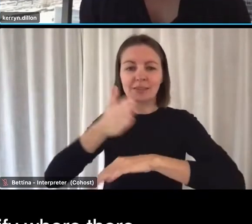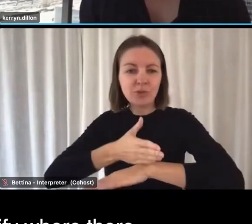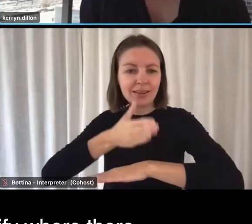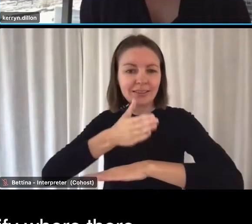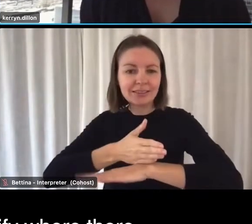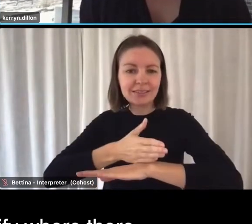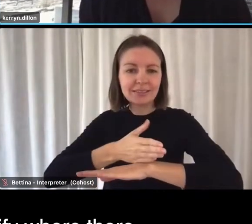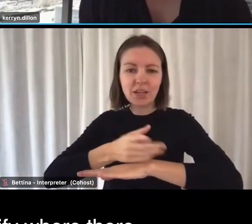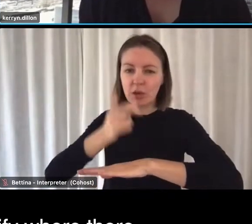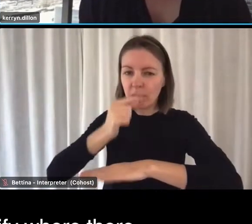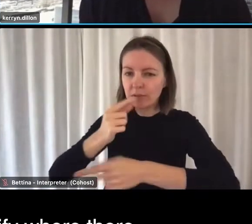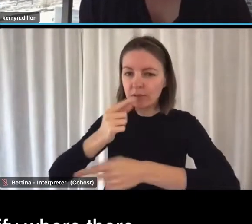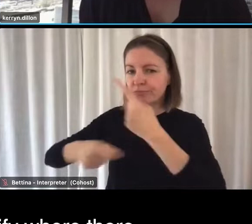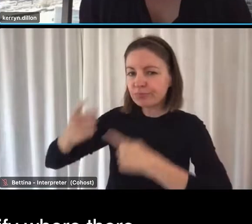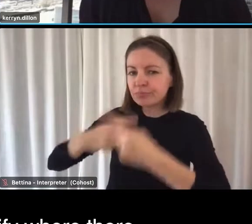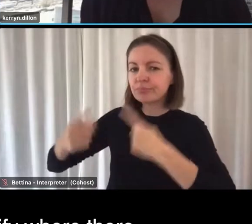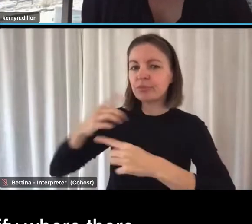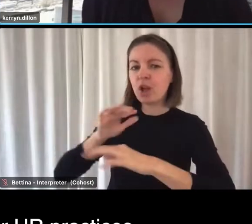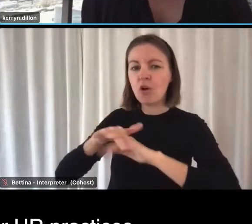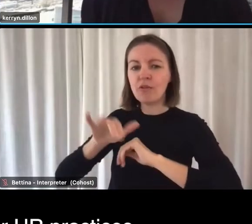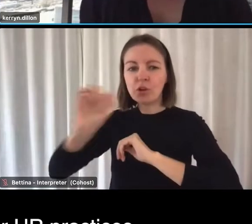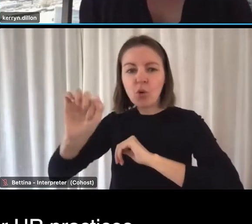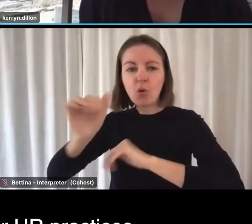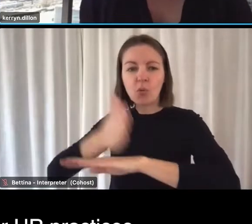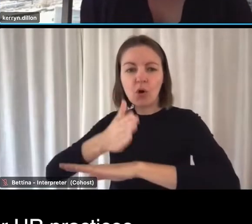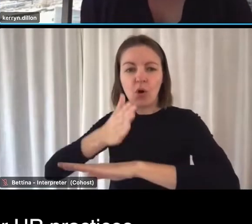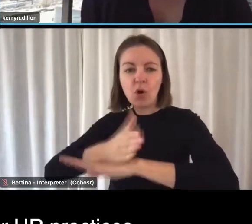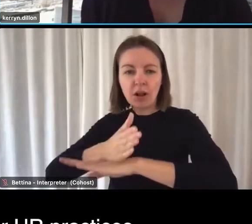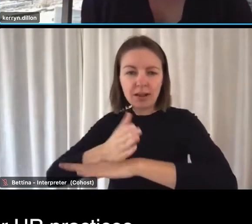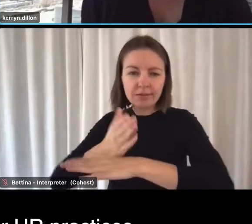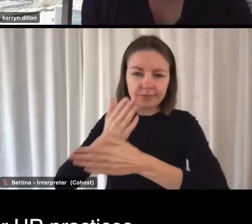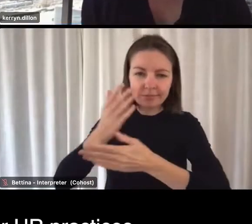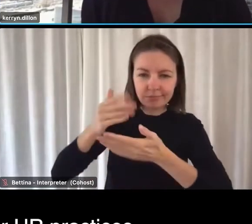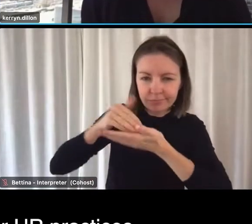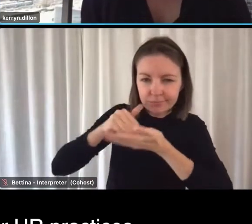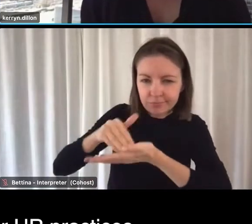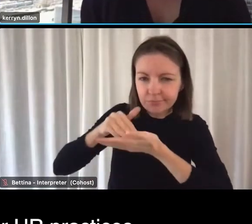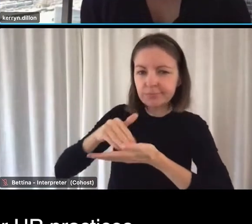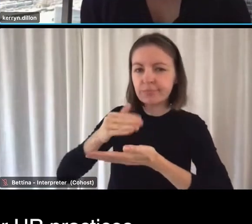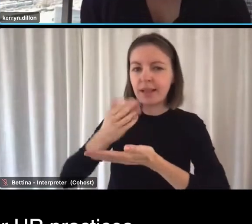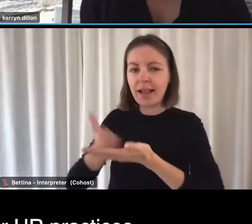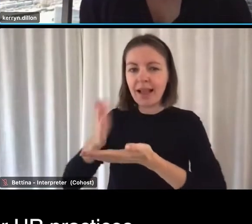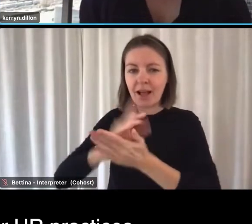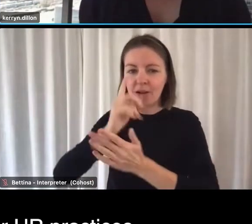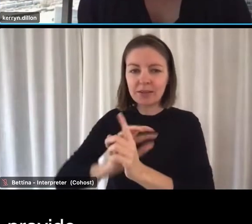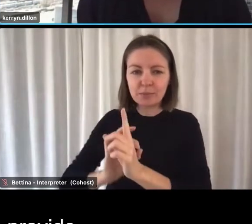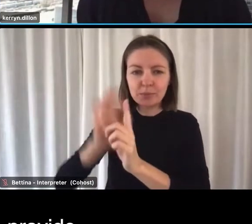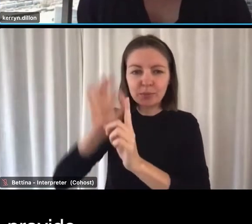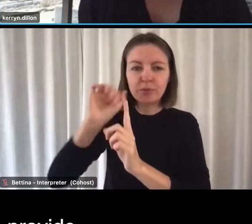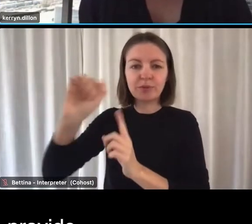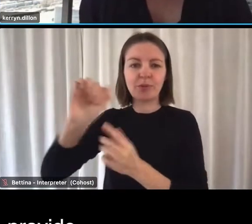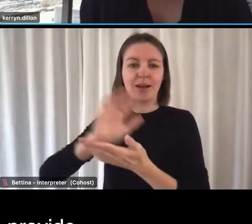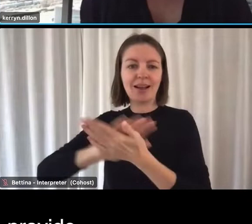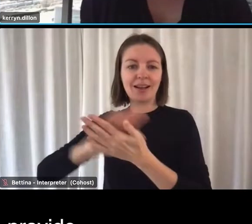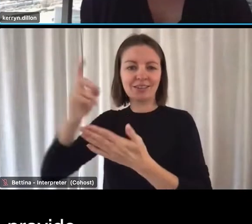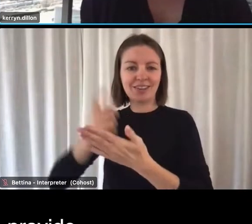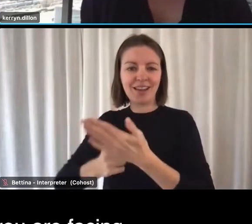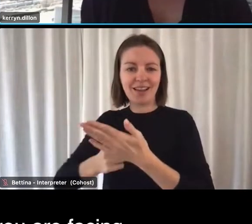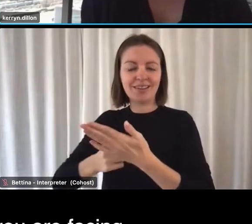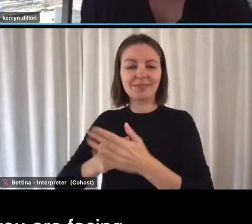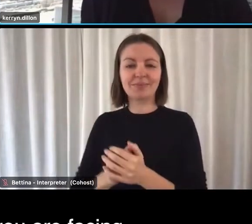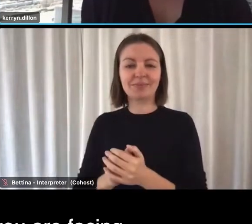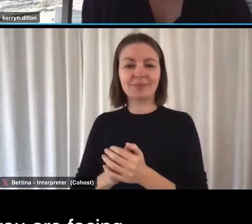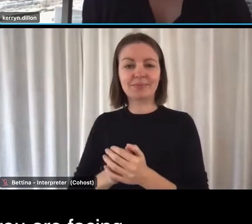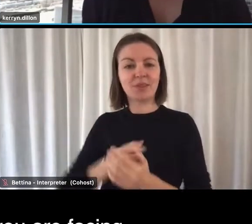experience of your data and to identify where there may be areas for improvement across your HR practices. This is so the recommendations we